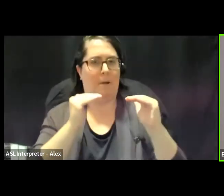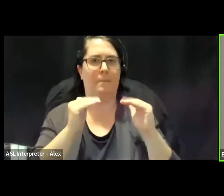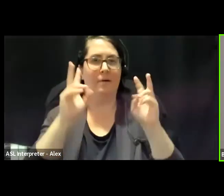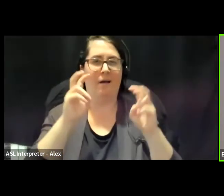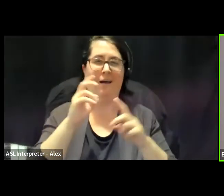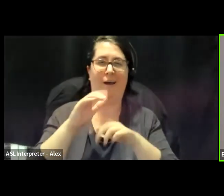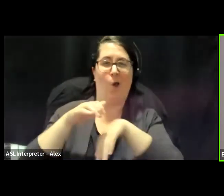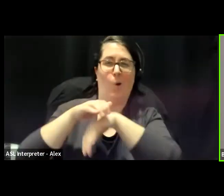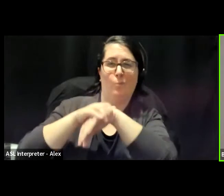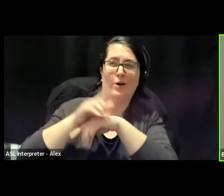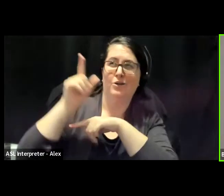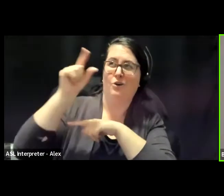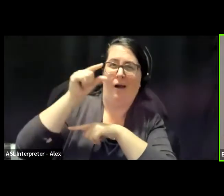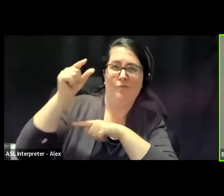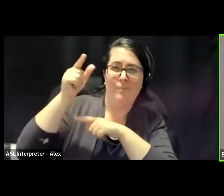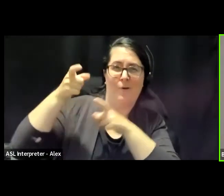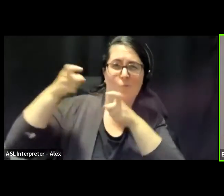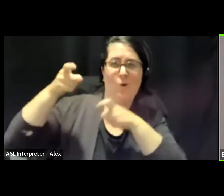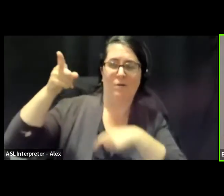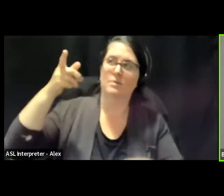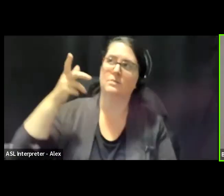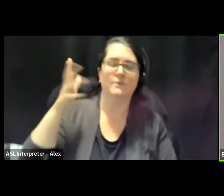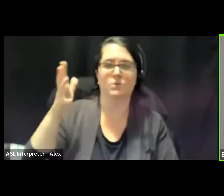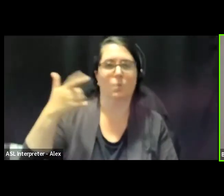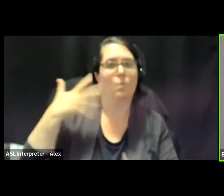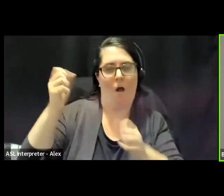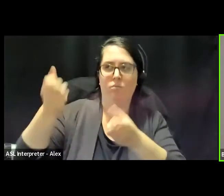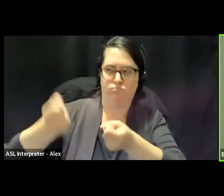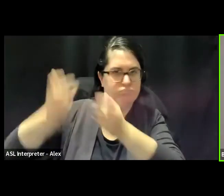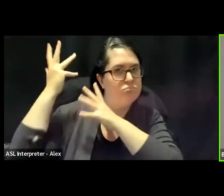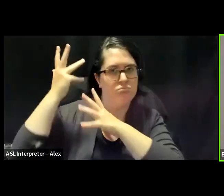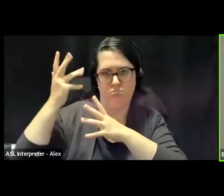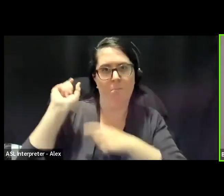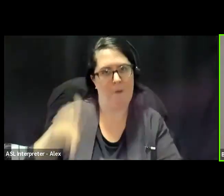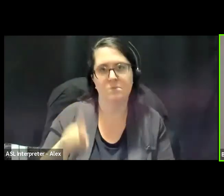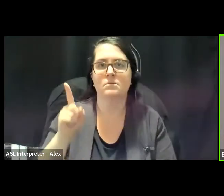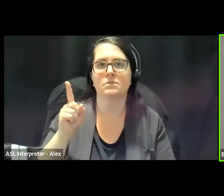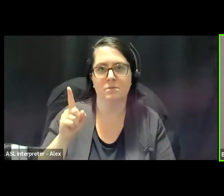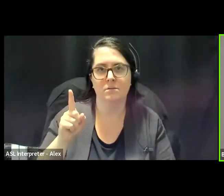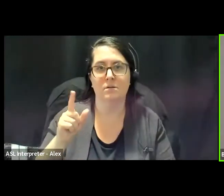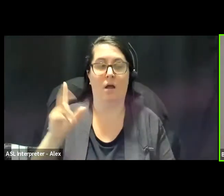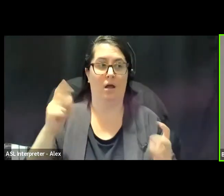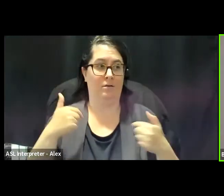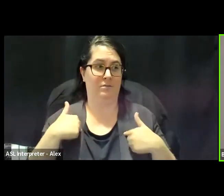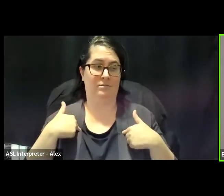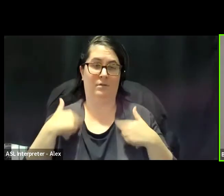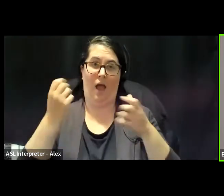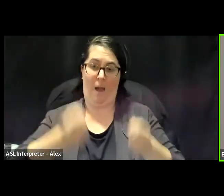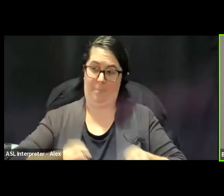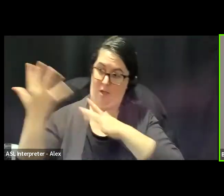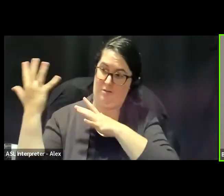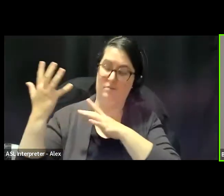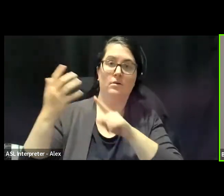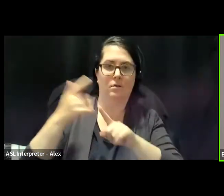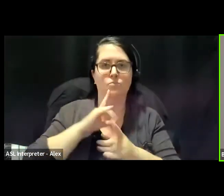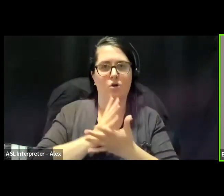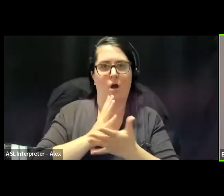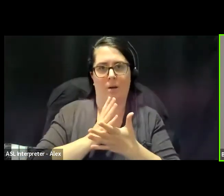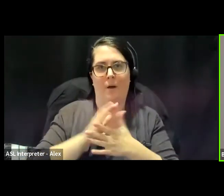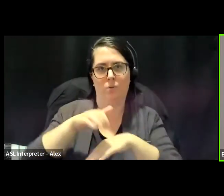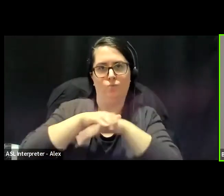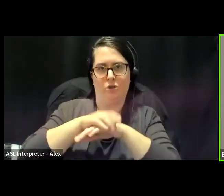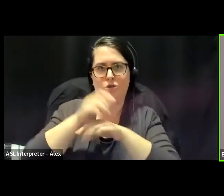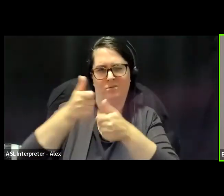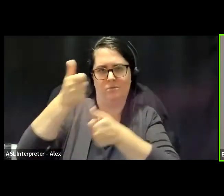common law that we do want to abolish. When we say, when we say abolition, I mean British common law, I believe,